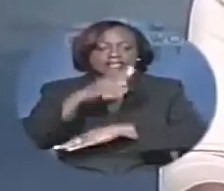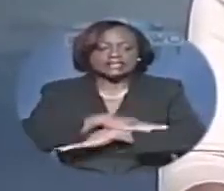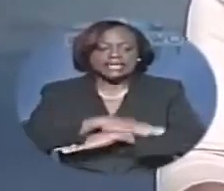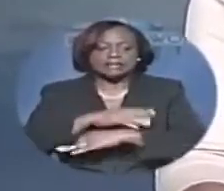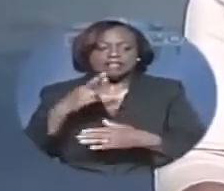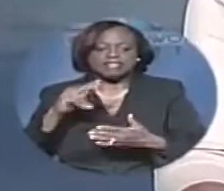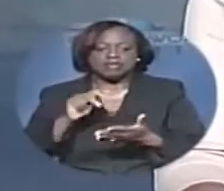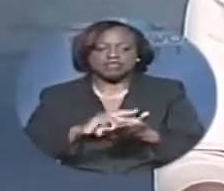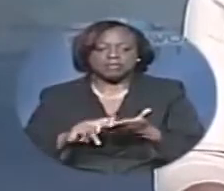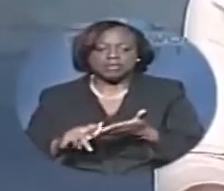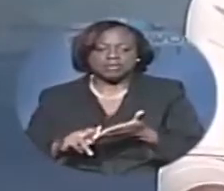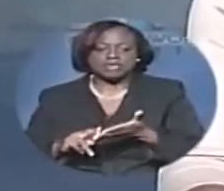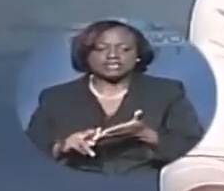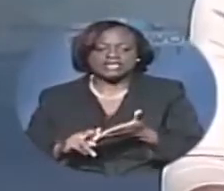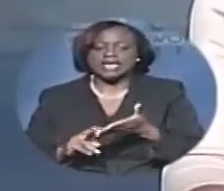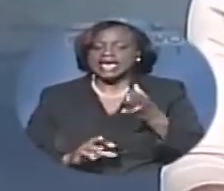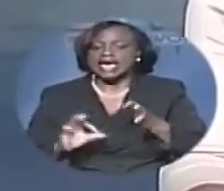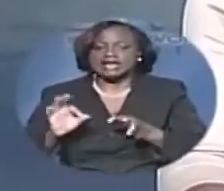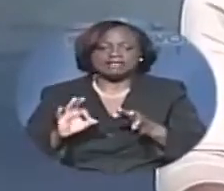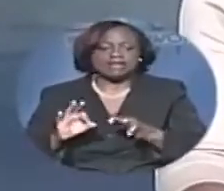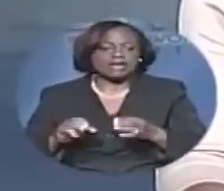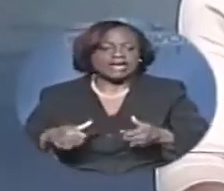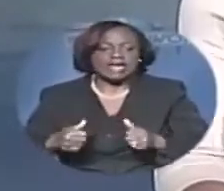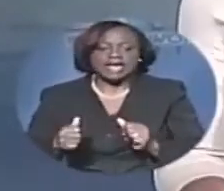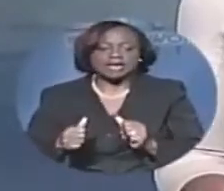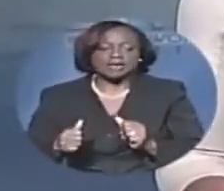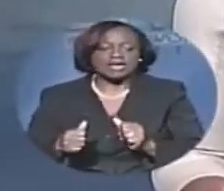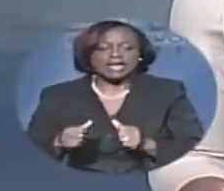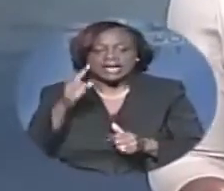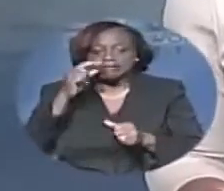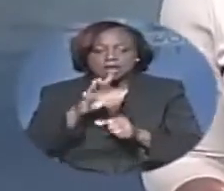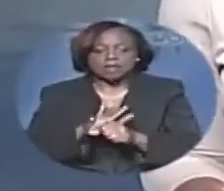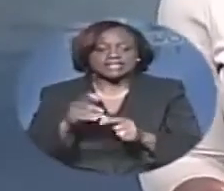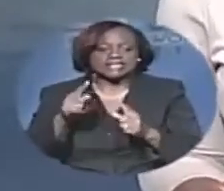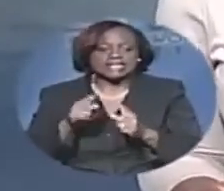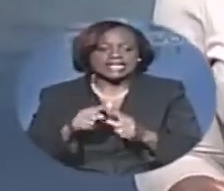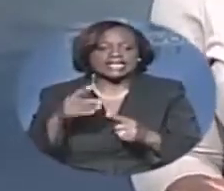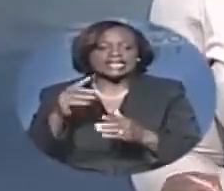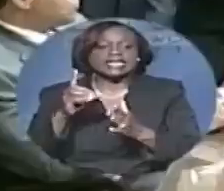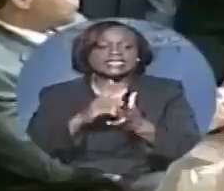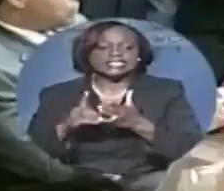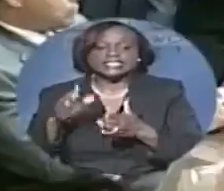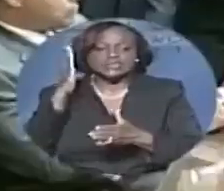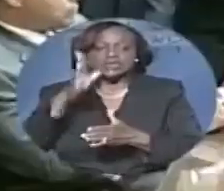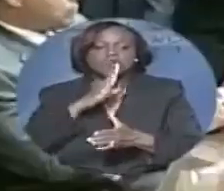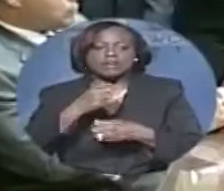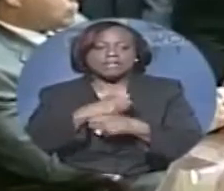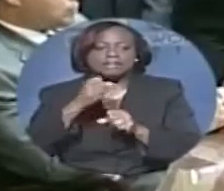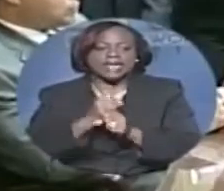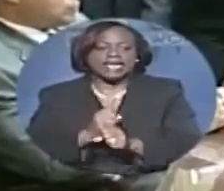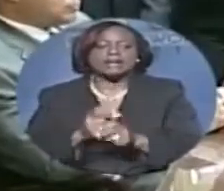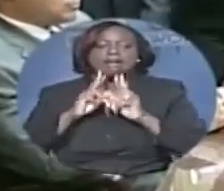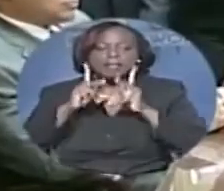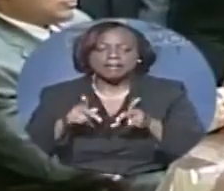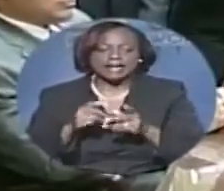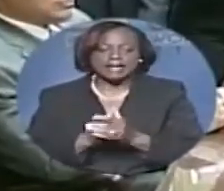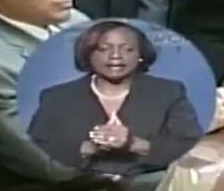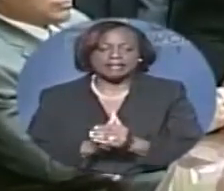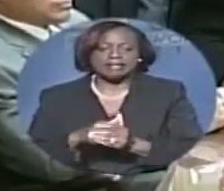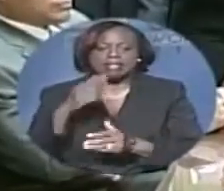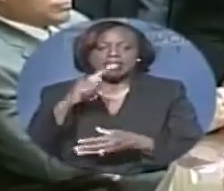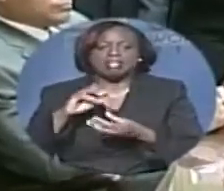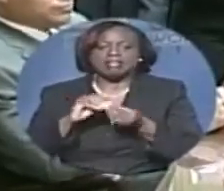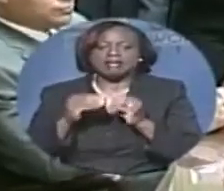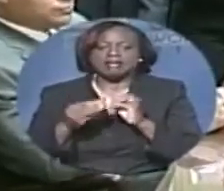to table the report, he can't promise that the details won't be made public anyway. It's clear that the members